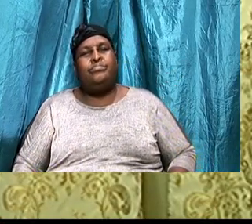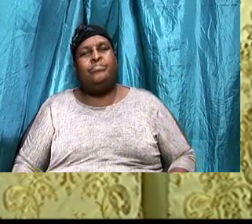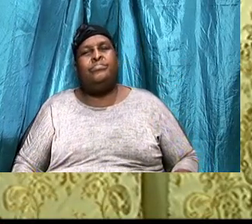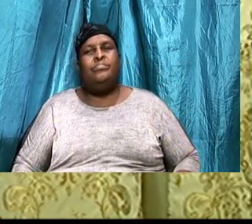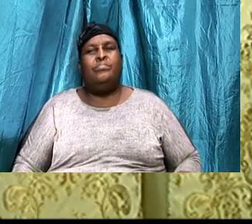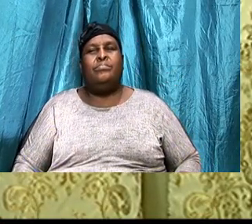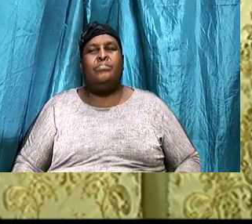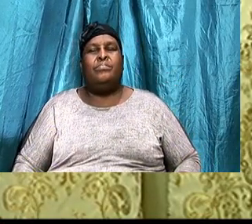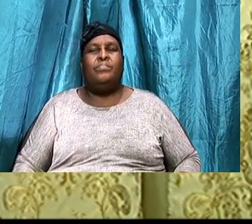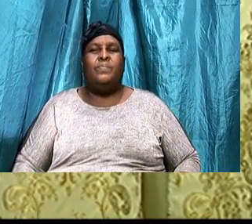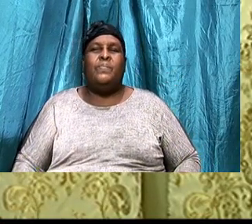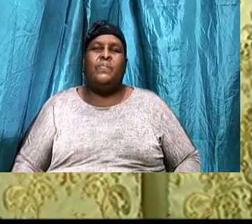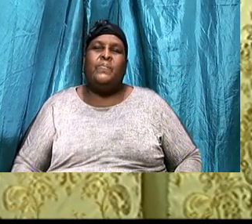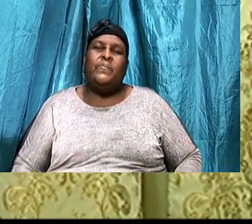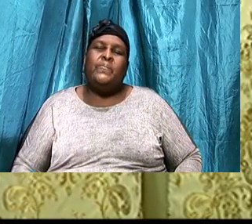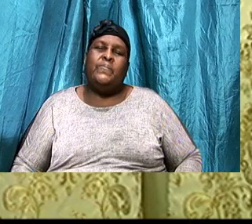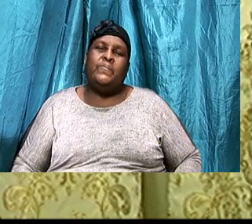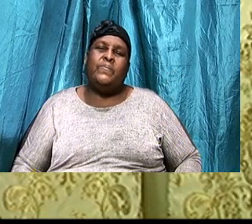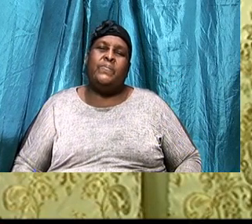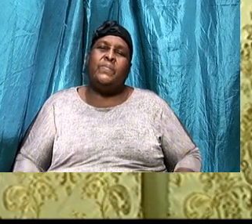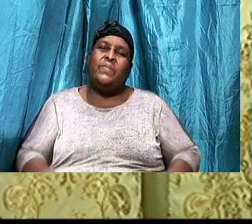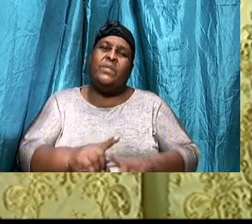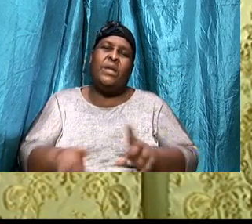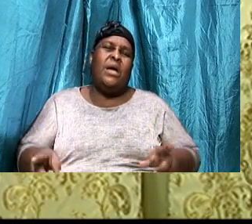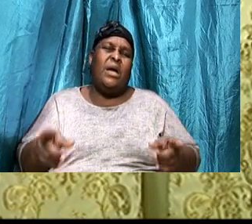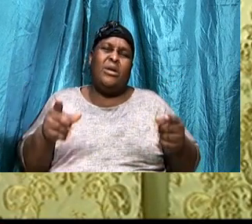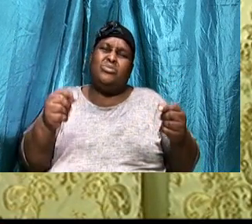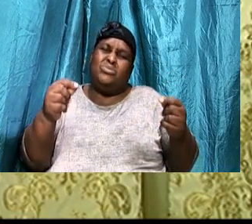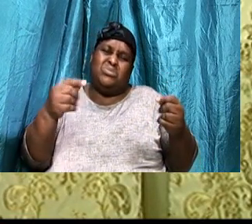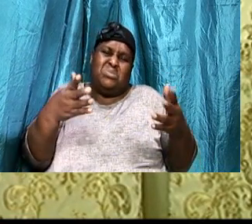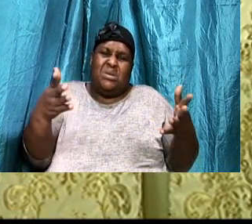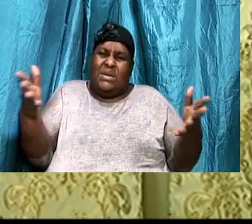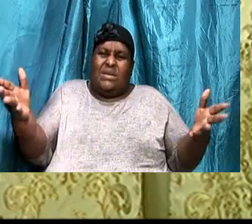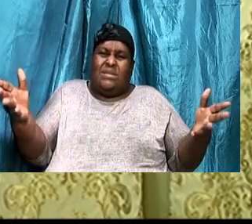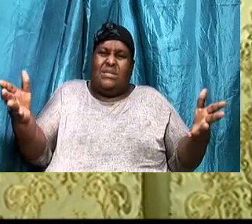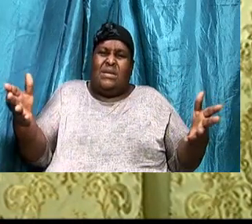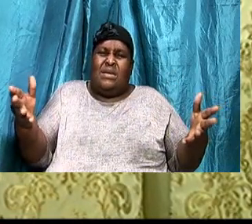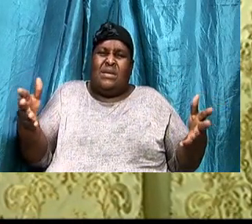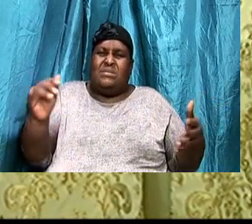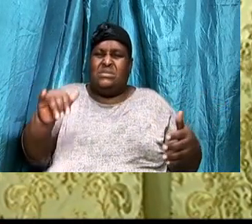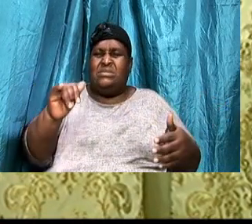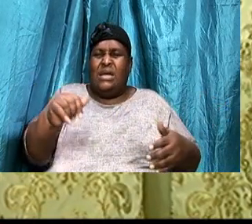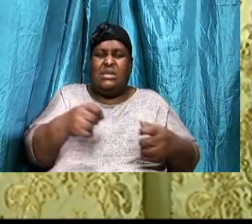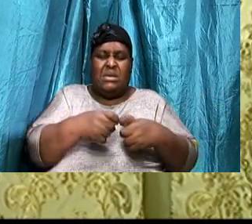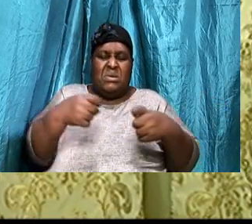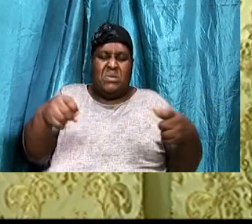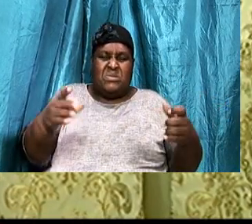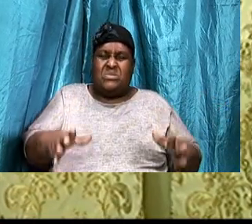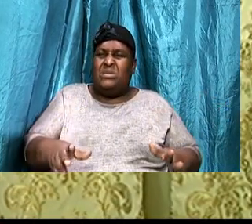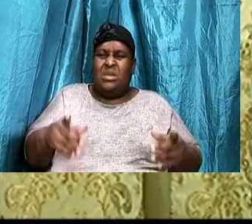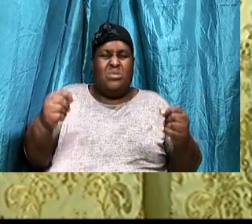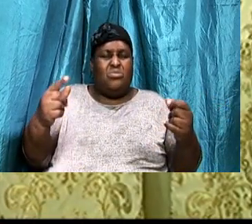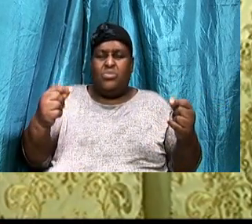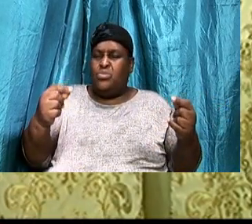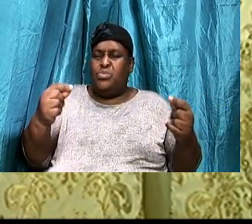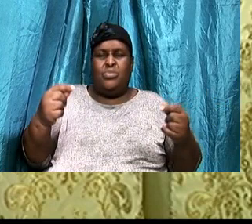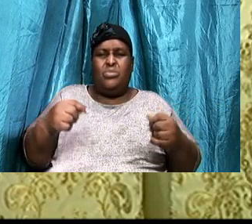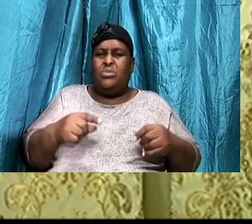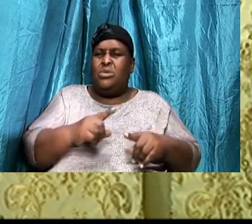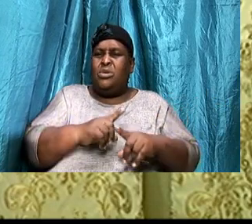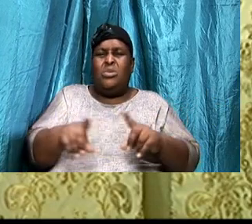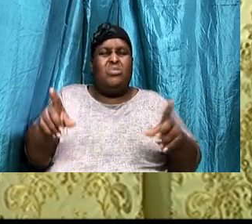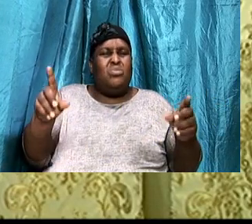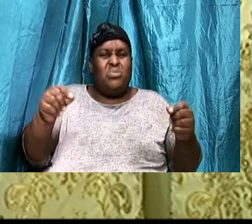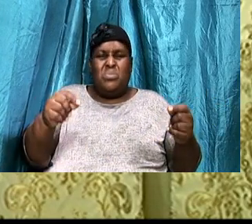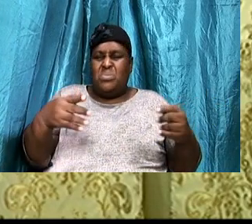non-believers, Are living, I cannot be doing, Doing the things, non-believers, Hallelujah to God, Are doing, I cannot be